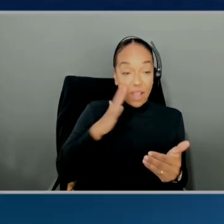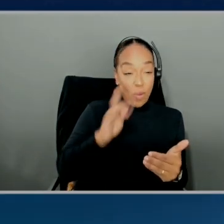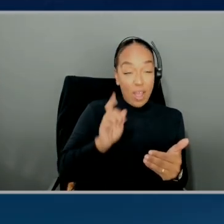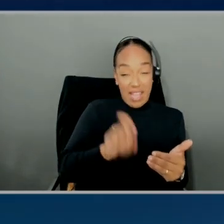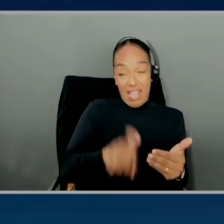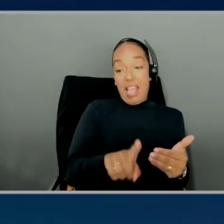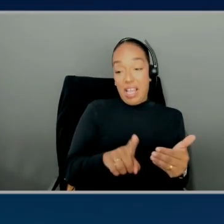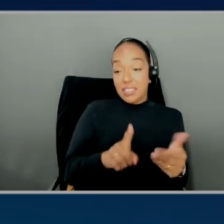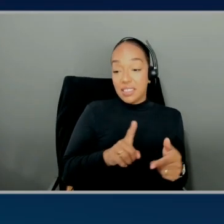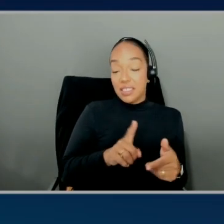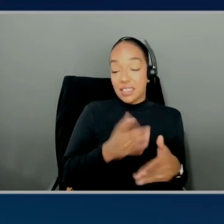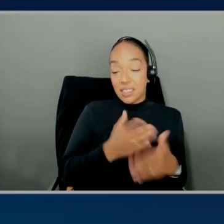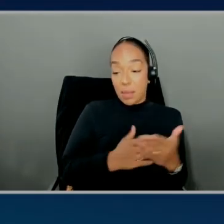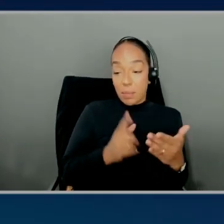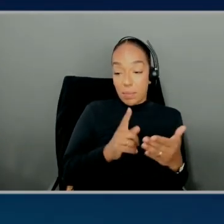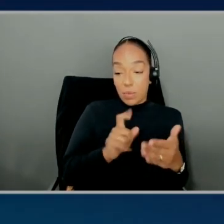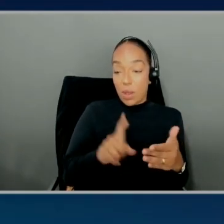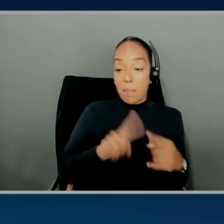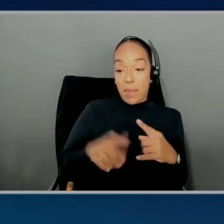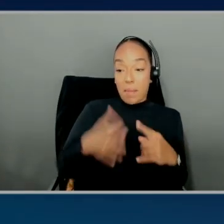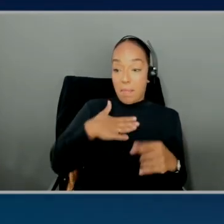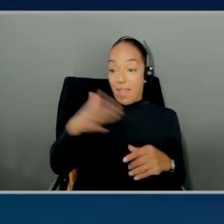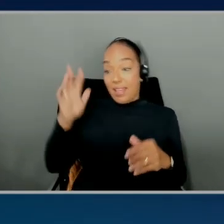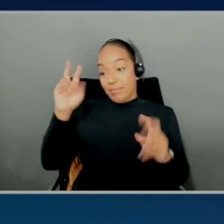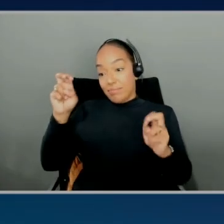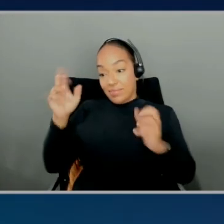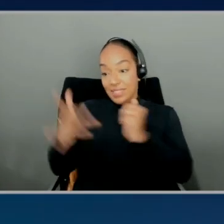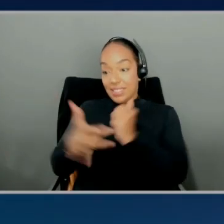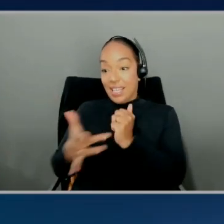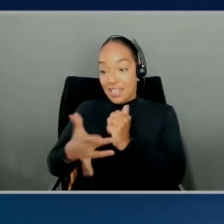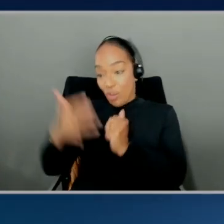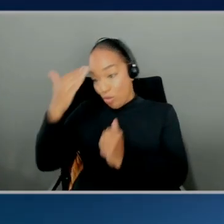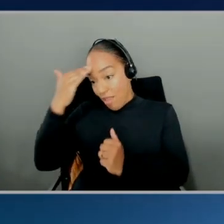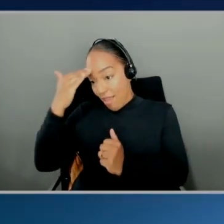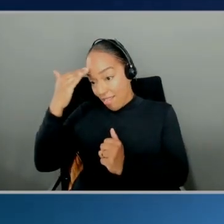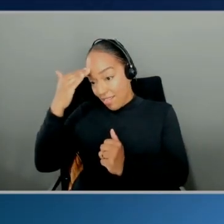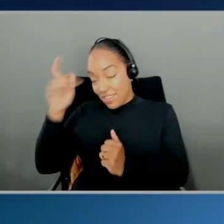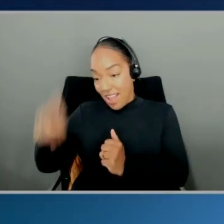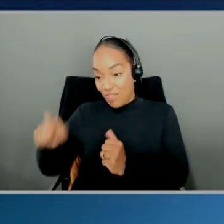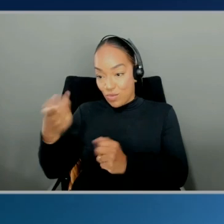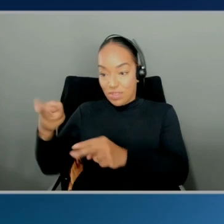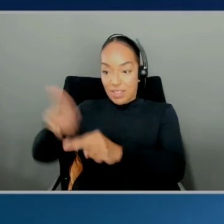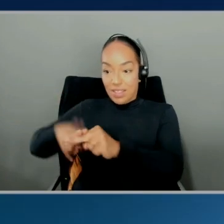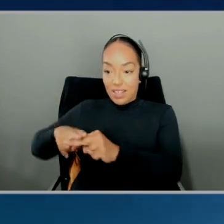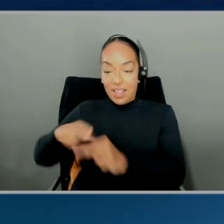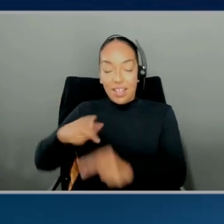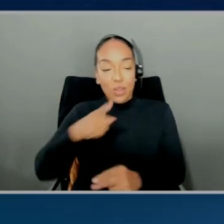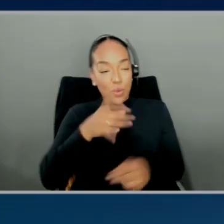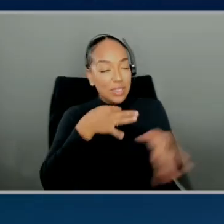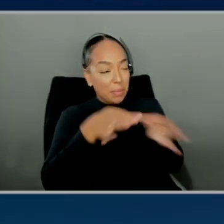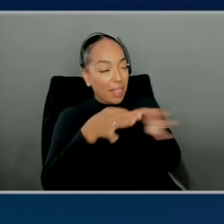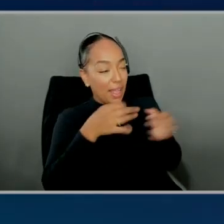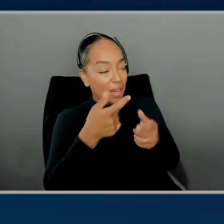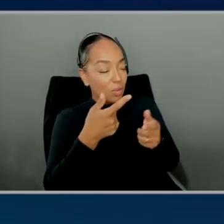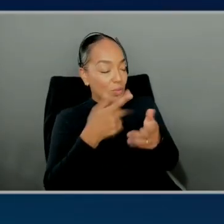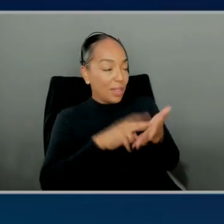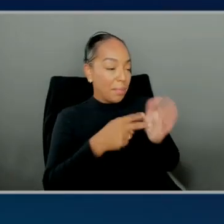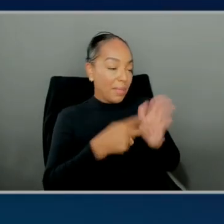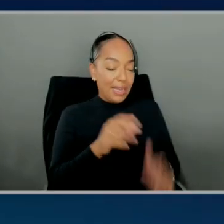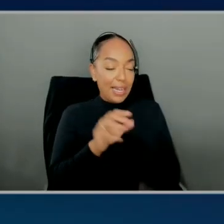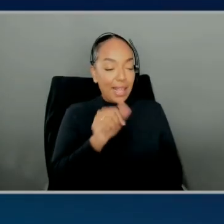I got to get my technical knowledge to go Should we explain real quick what Amazon Bedrock is? Sure. Okay.